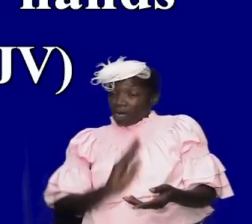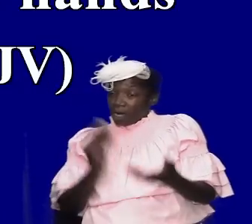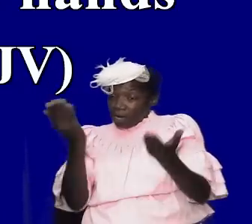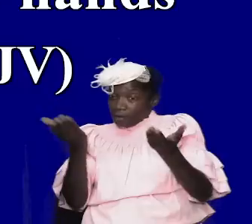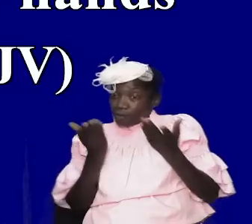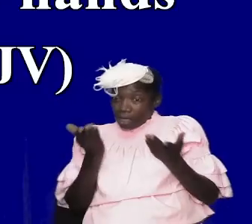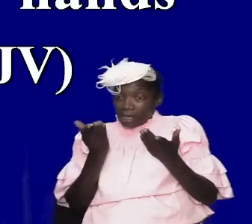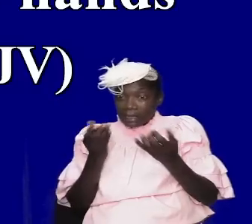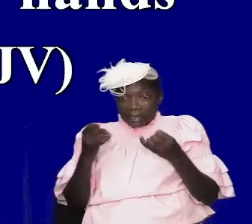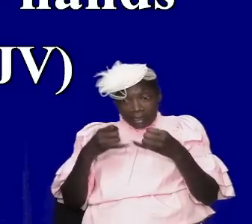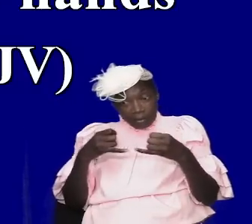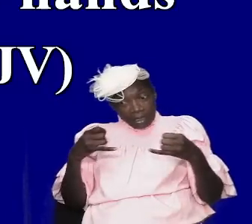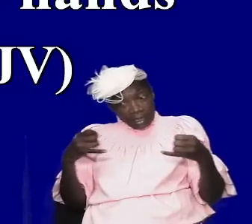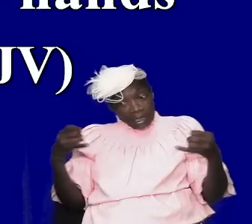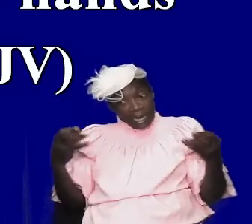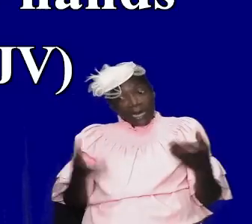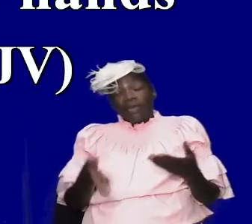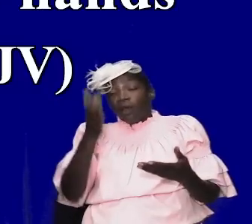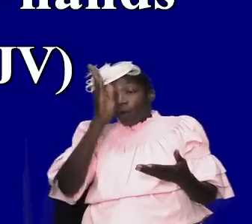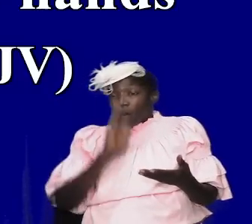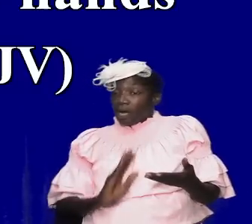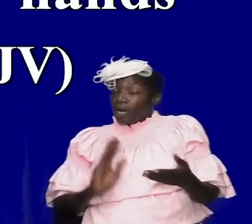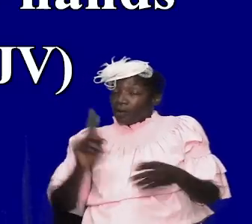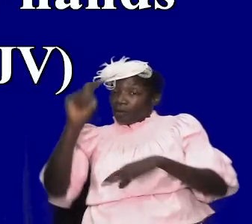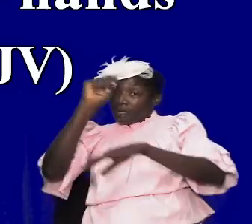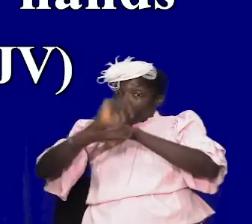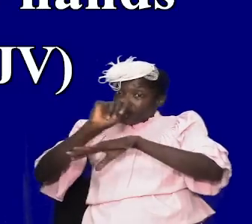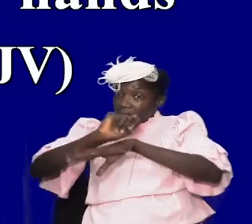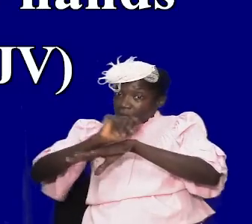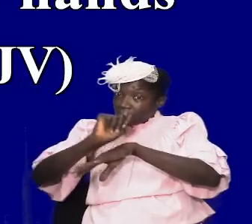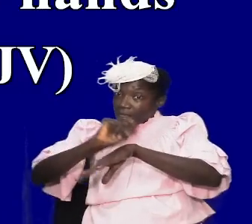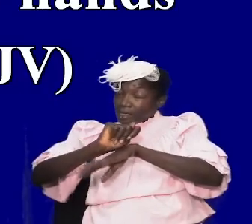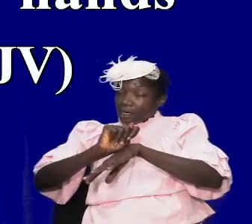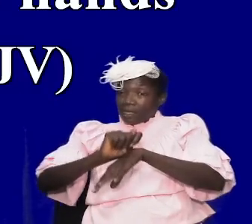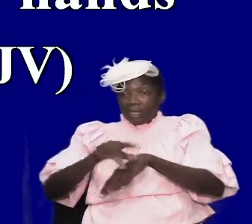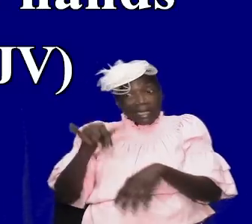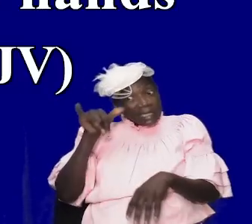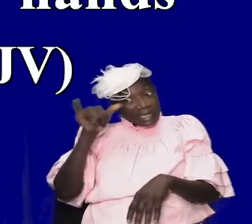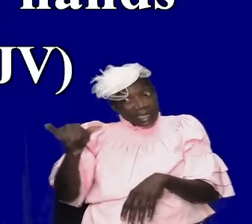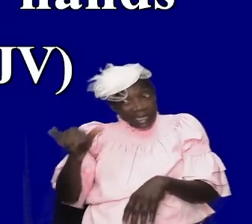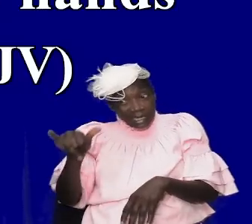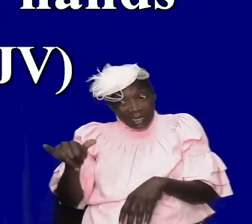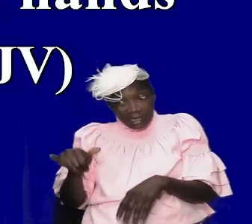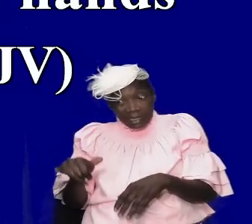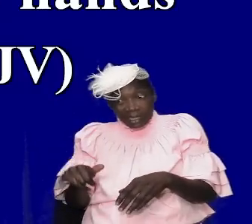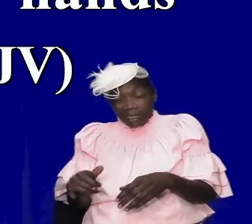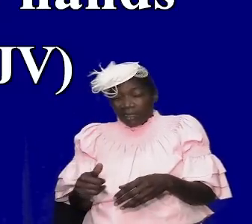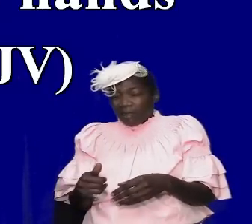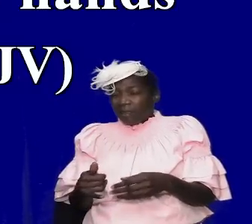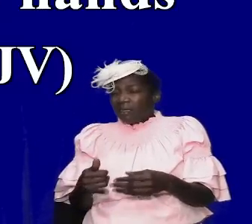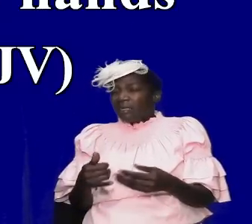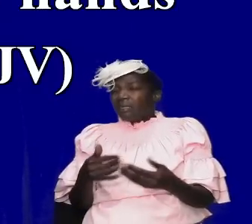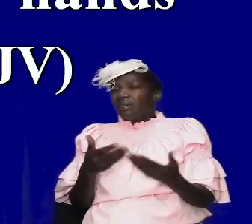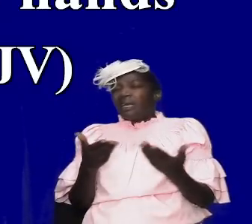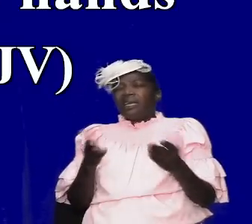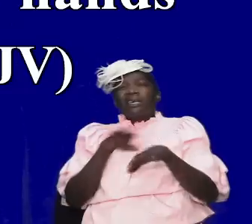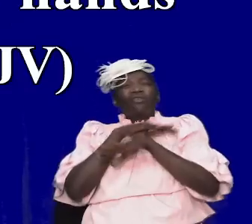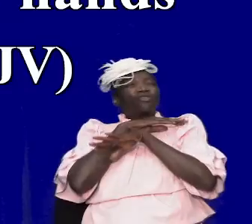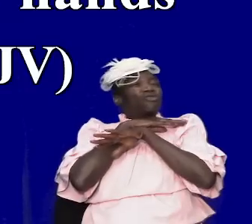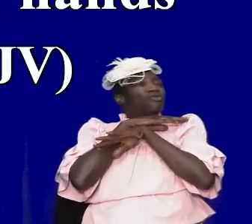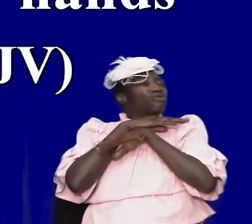with the requirements of the tabernacle of the sanctuary and yet it's as if i am doing it all in vain